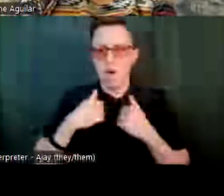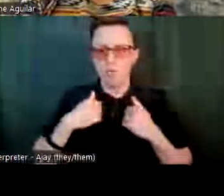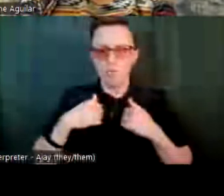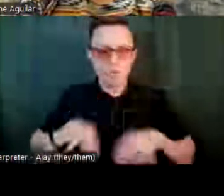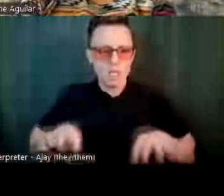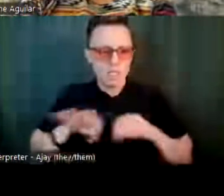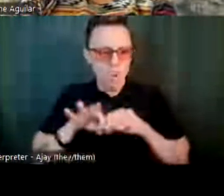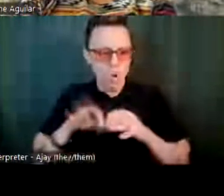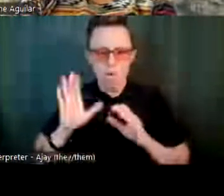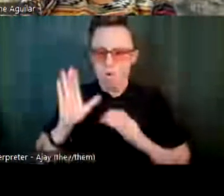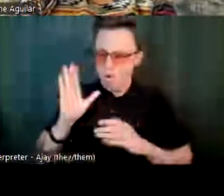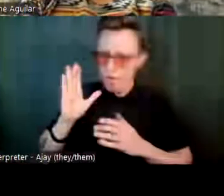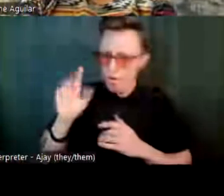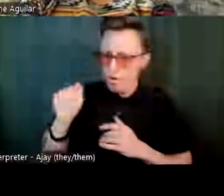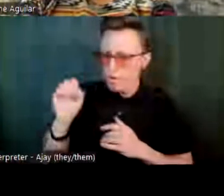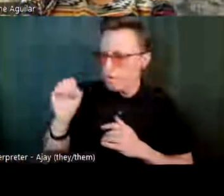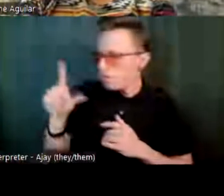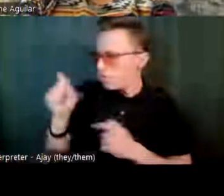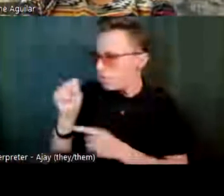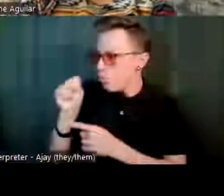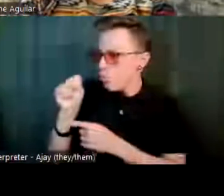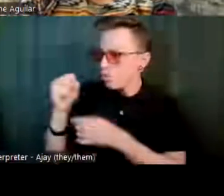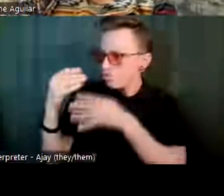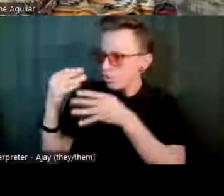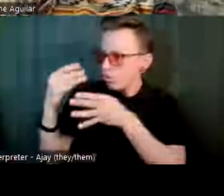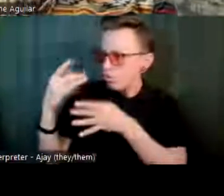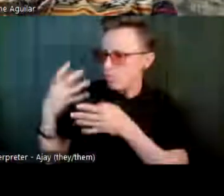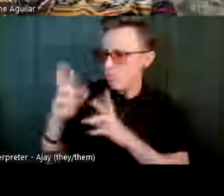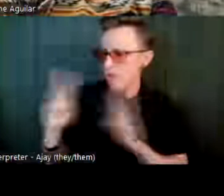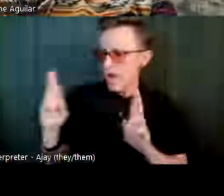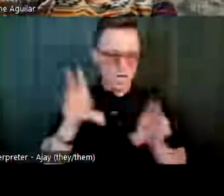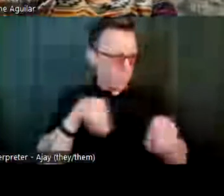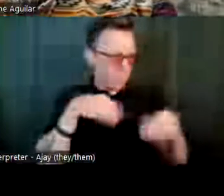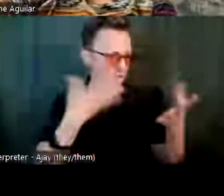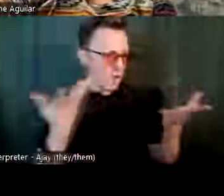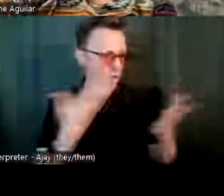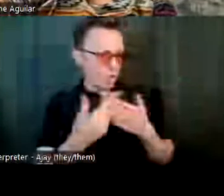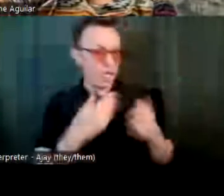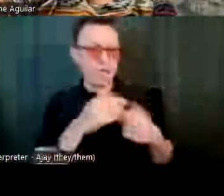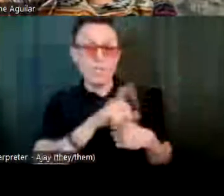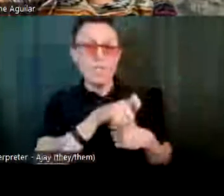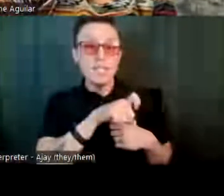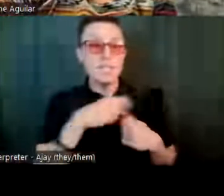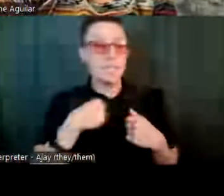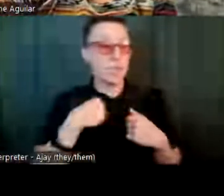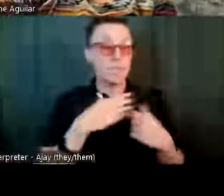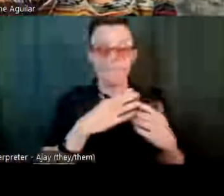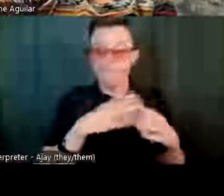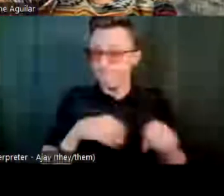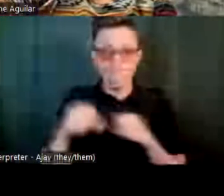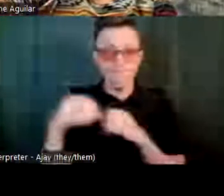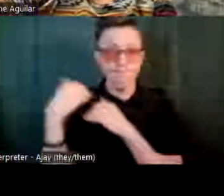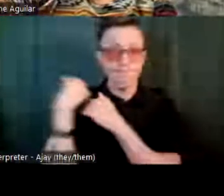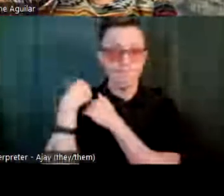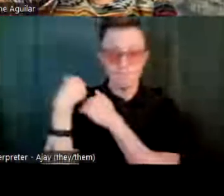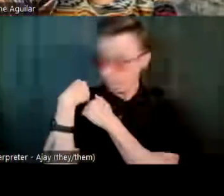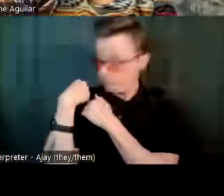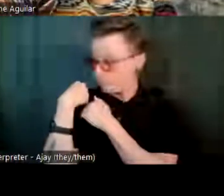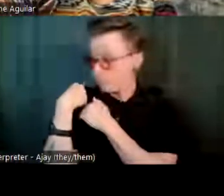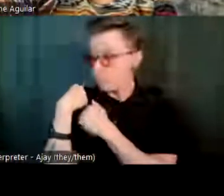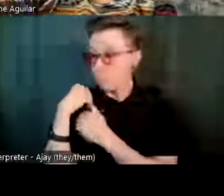all the tools you need to provide for his needs? And so, at that point, I took it upon myself to say, this is your responsibility,